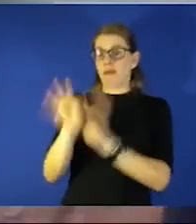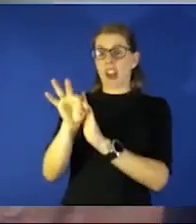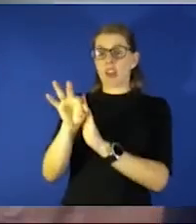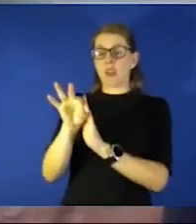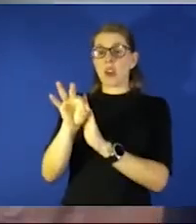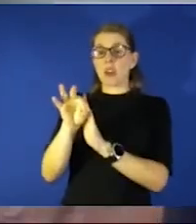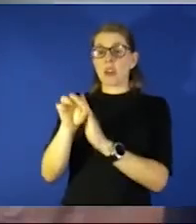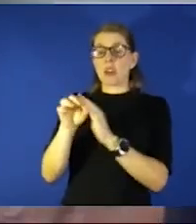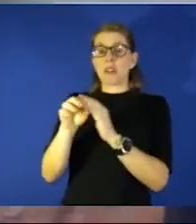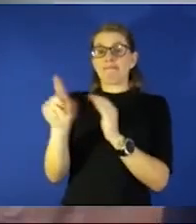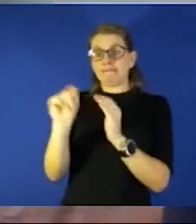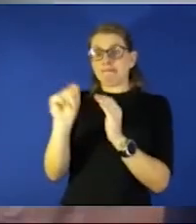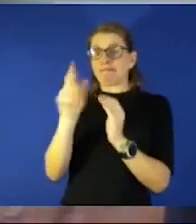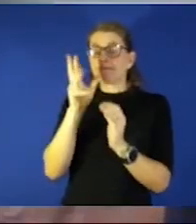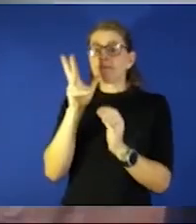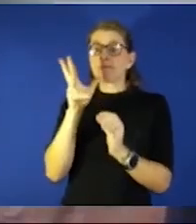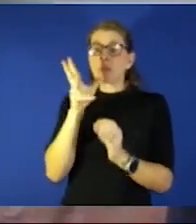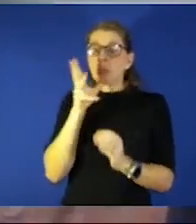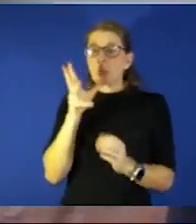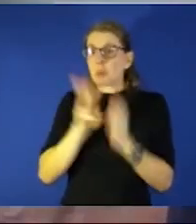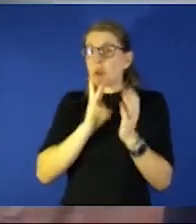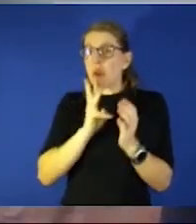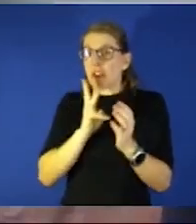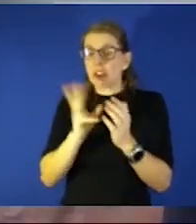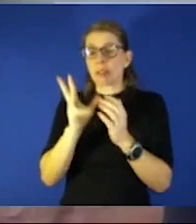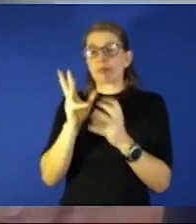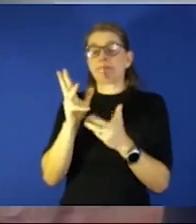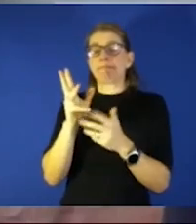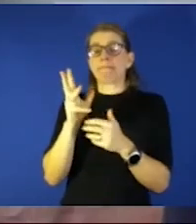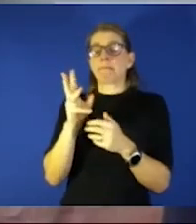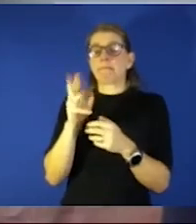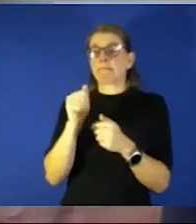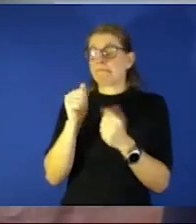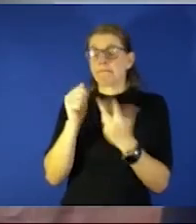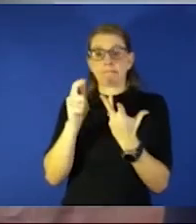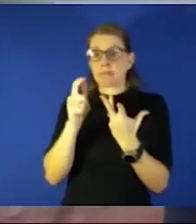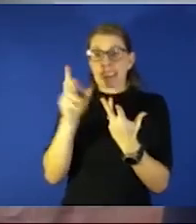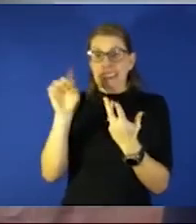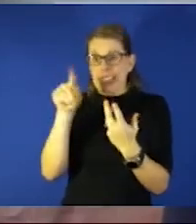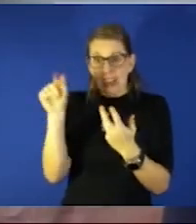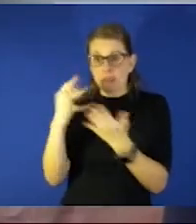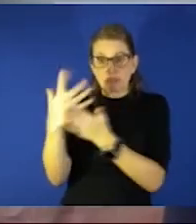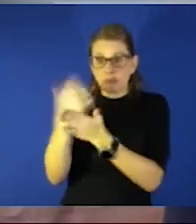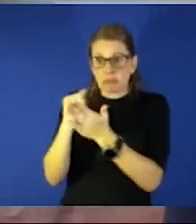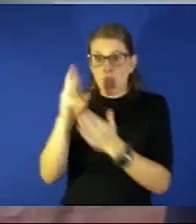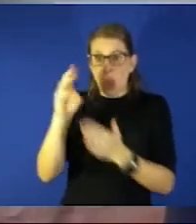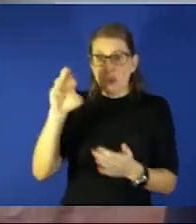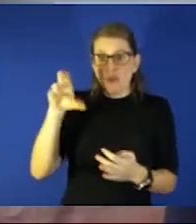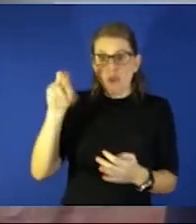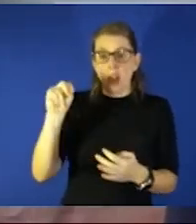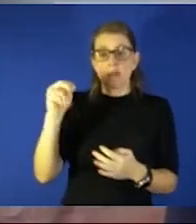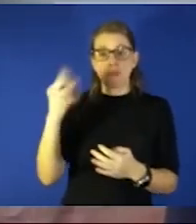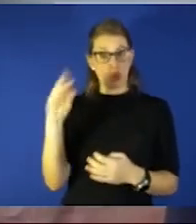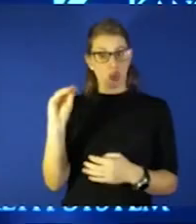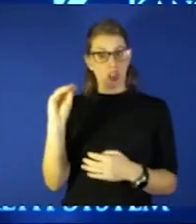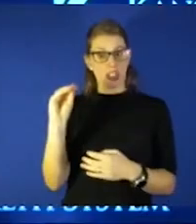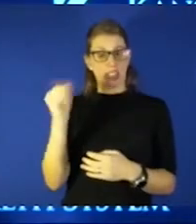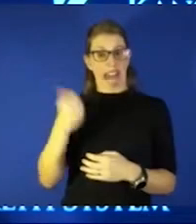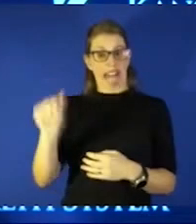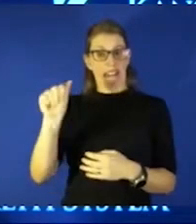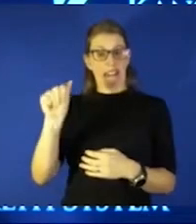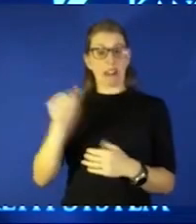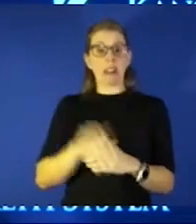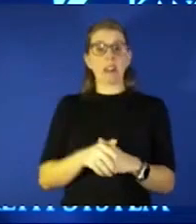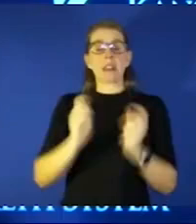you offer any any further information or data on Omicron in Missouri well you know we looked at that slide